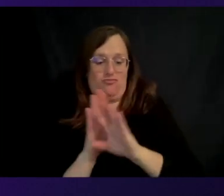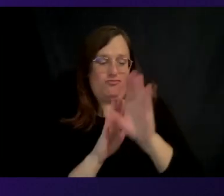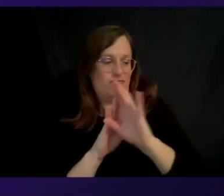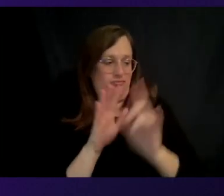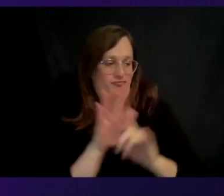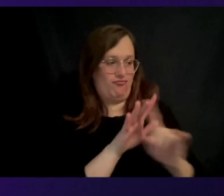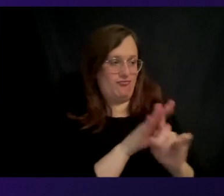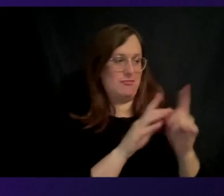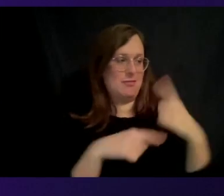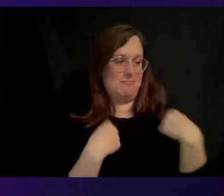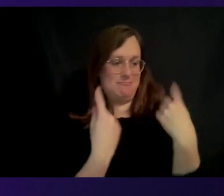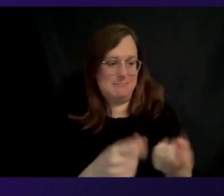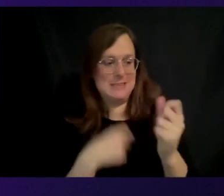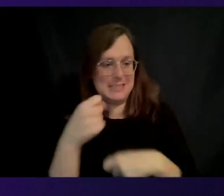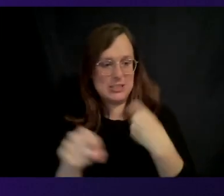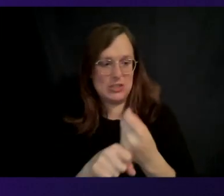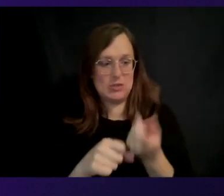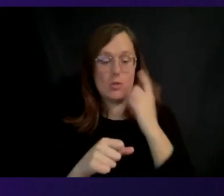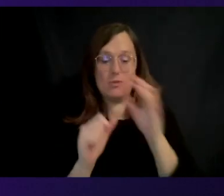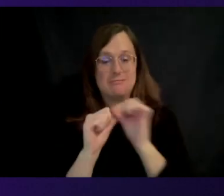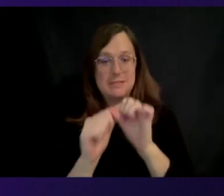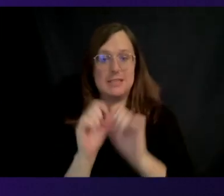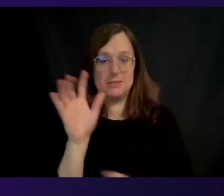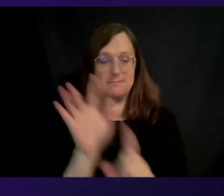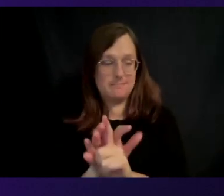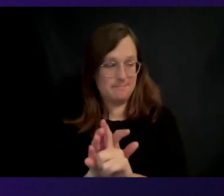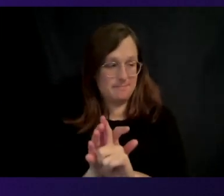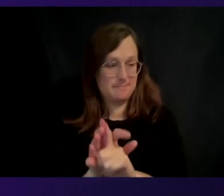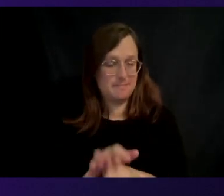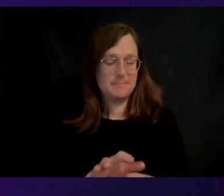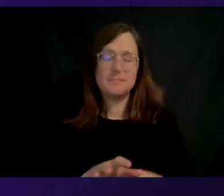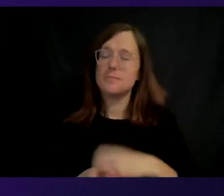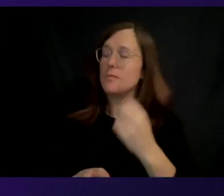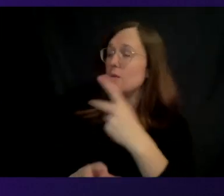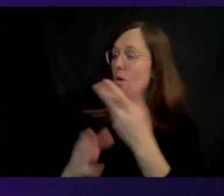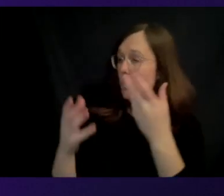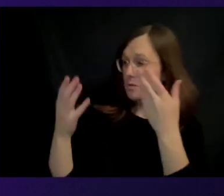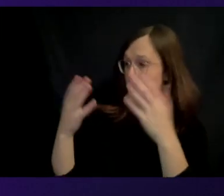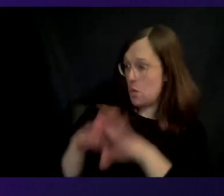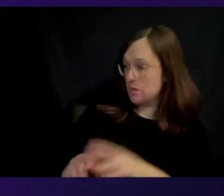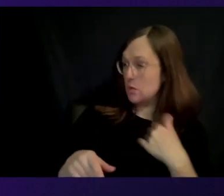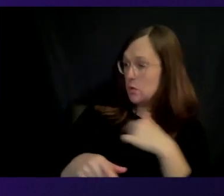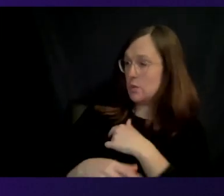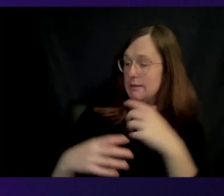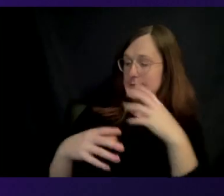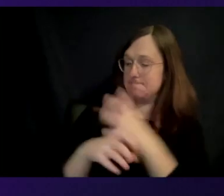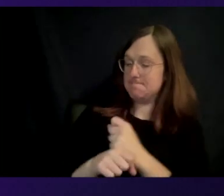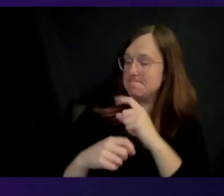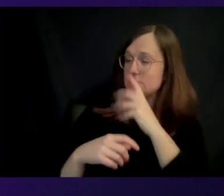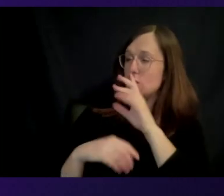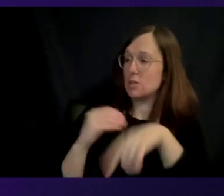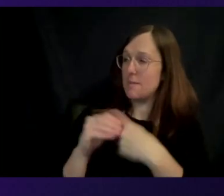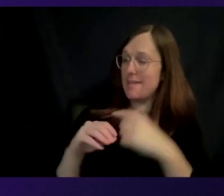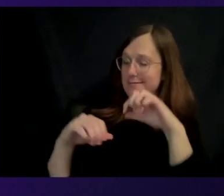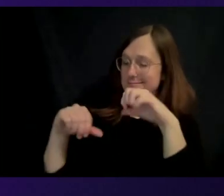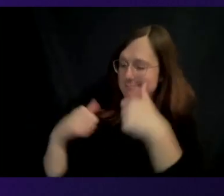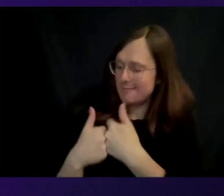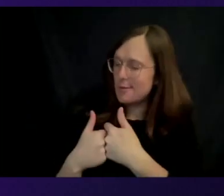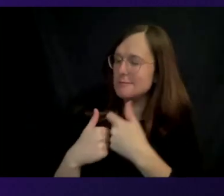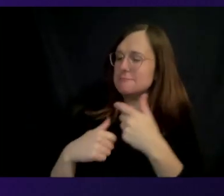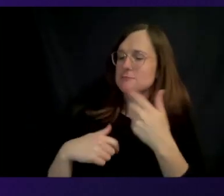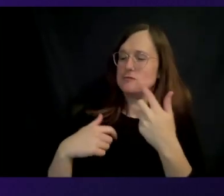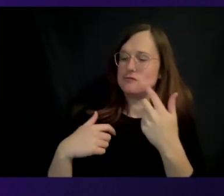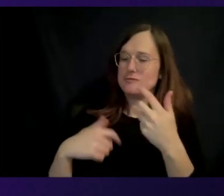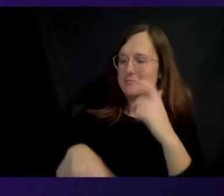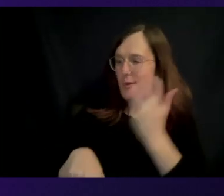the foreseeable future. So Gary, in closing, we talked about all the difficulties and how challenging it is to build one chip.